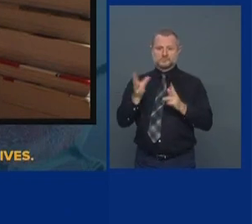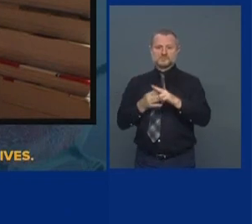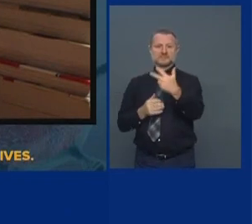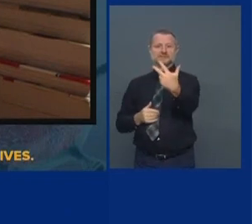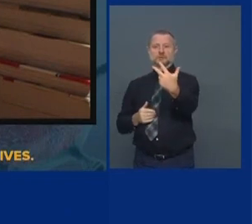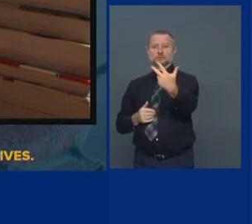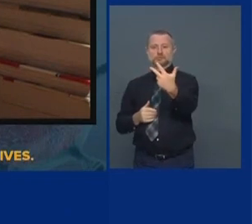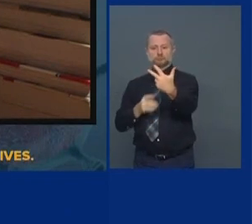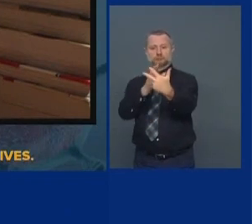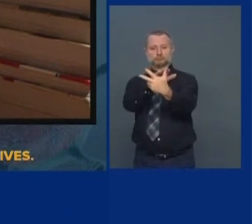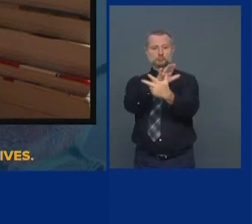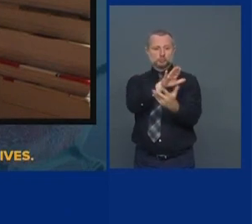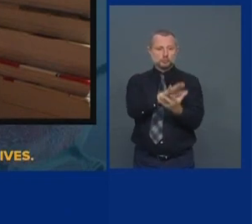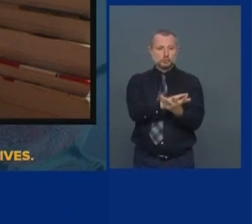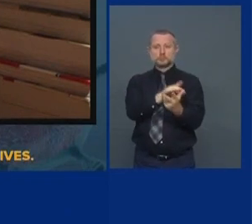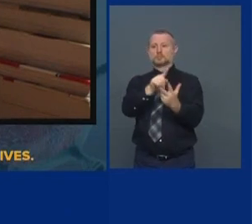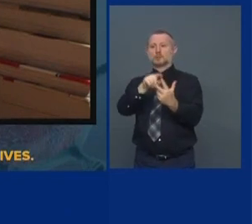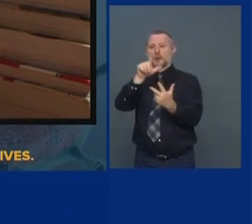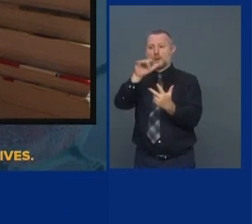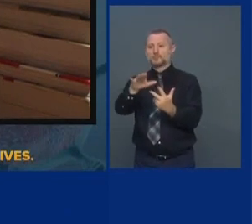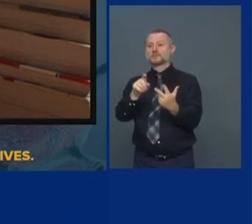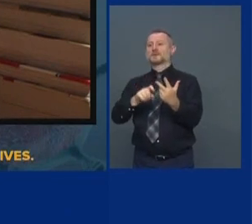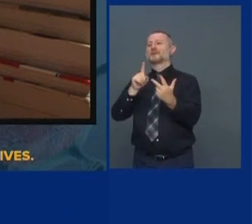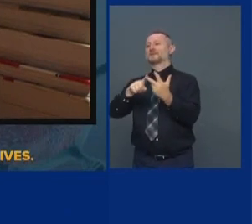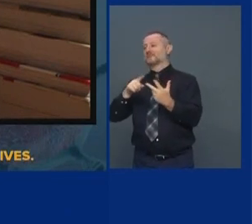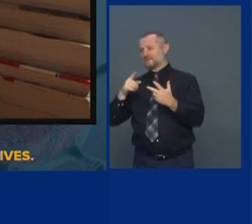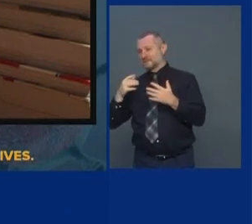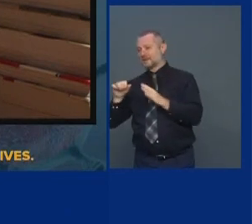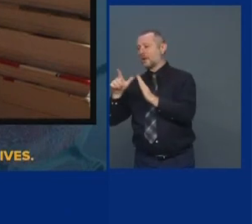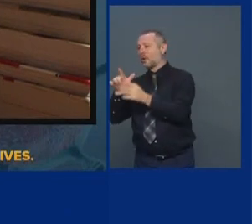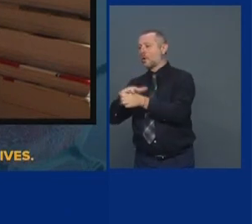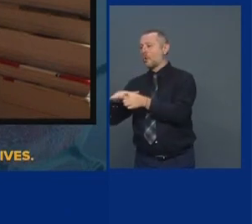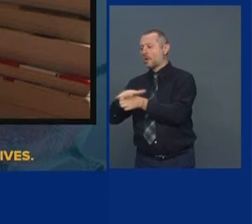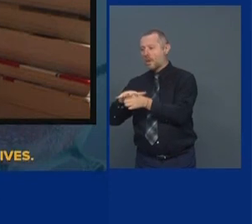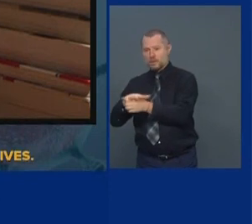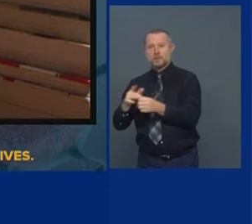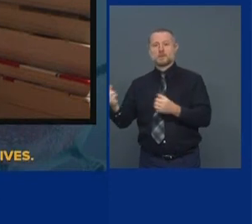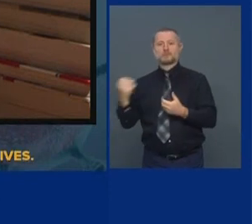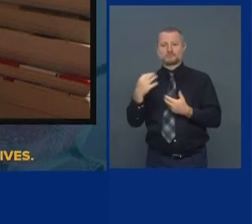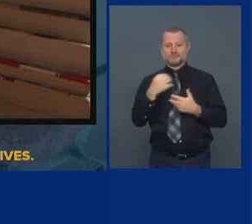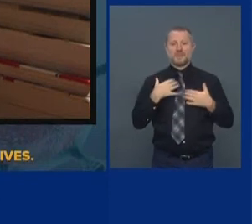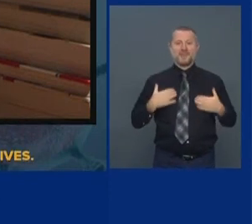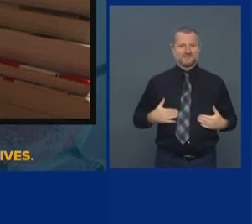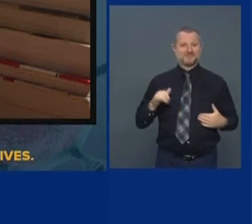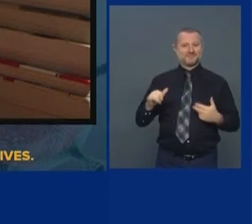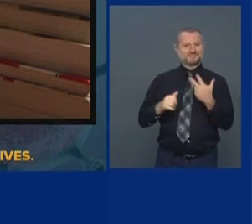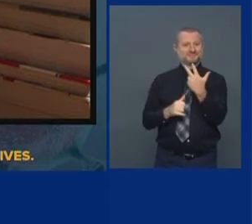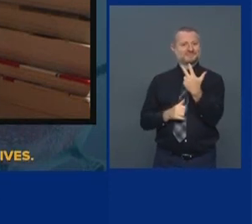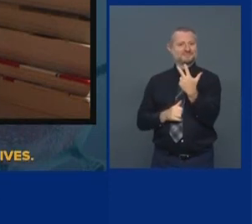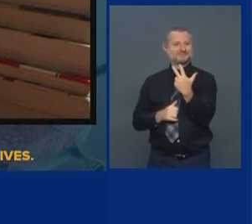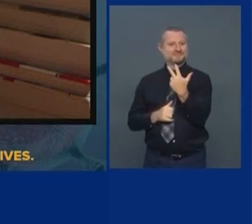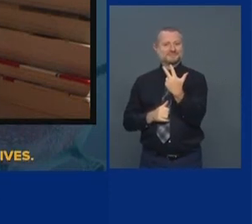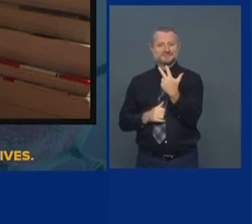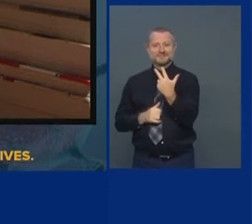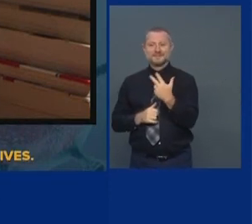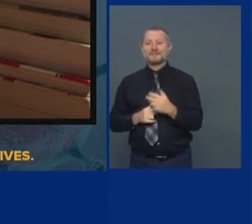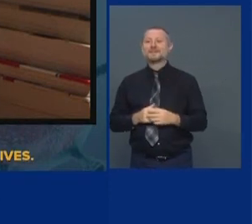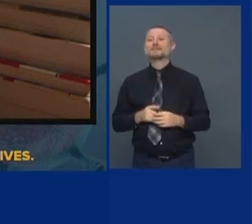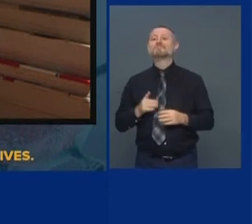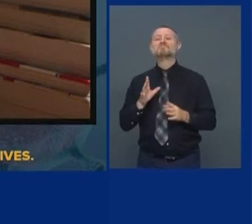sources so we'll know if it's right. But a simple website, even I could use it,